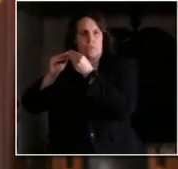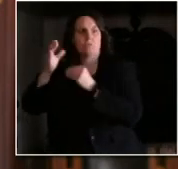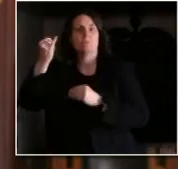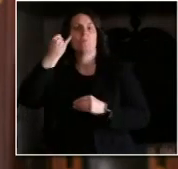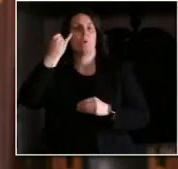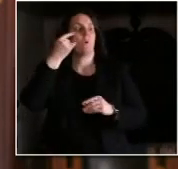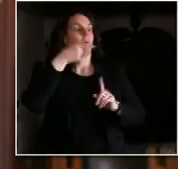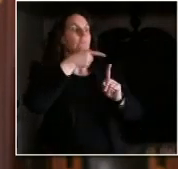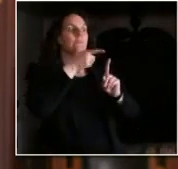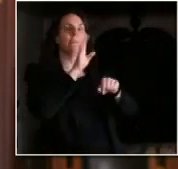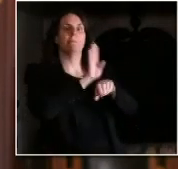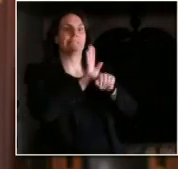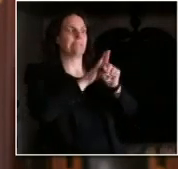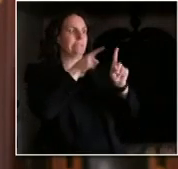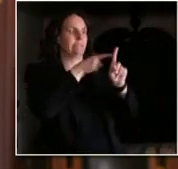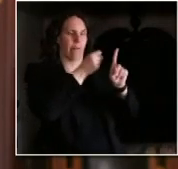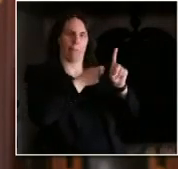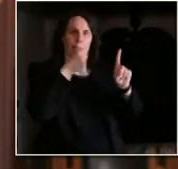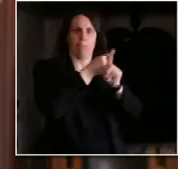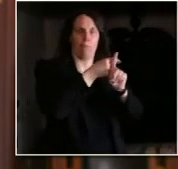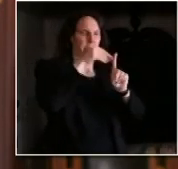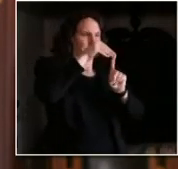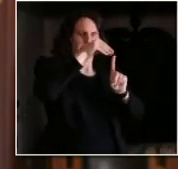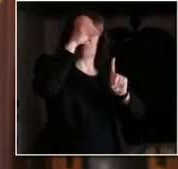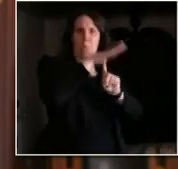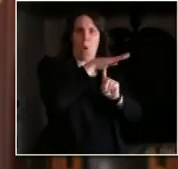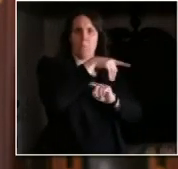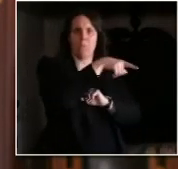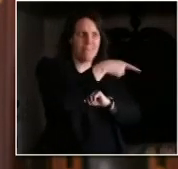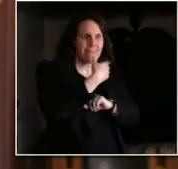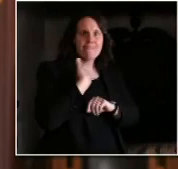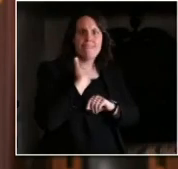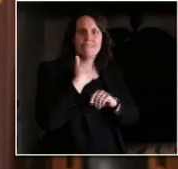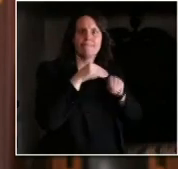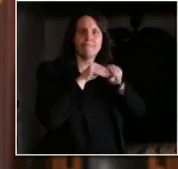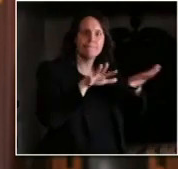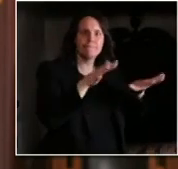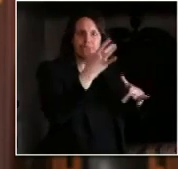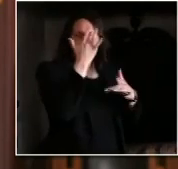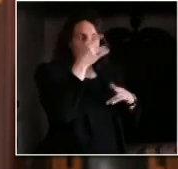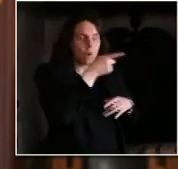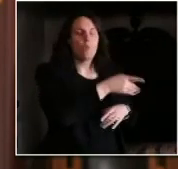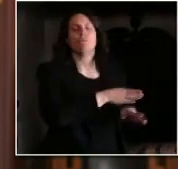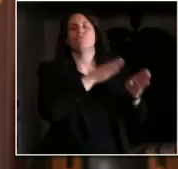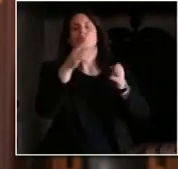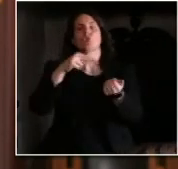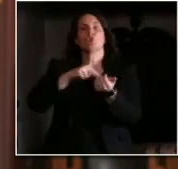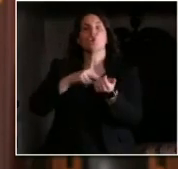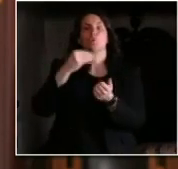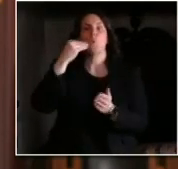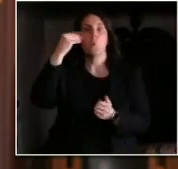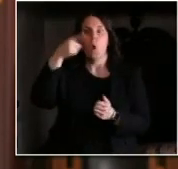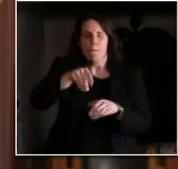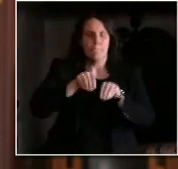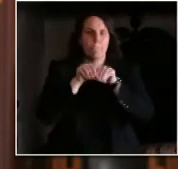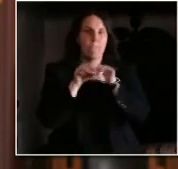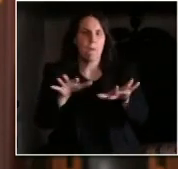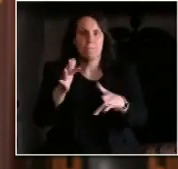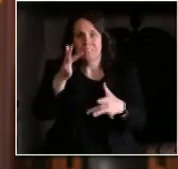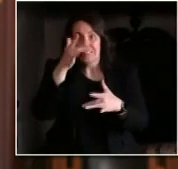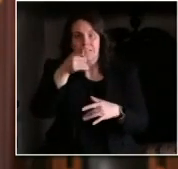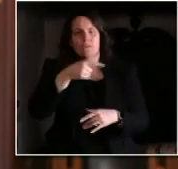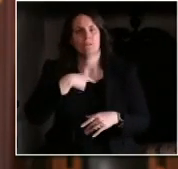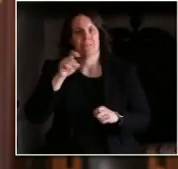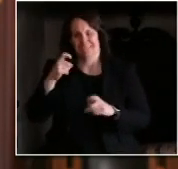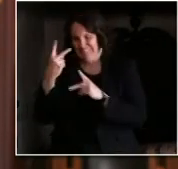care facility et cetera so that we are really pushing those resources into a community when we're